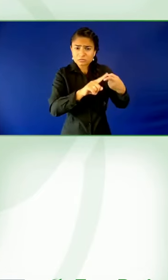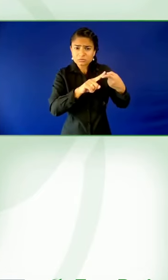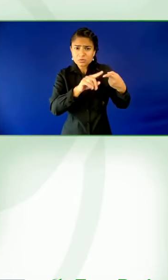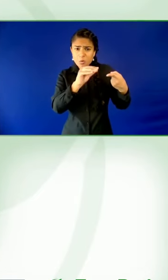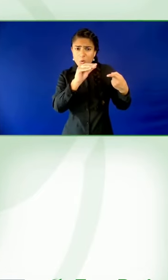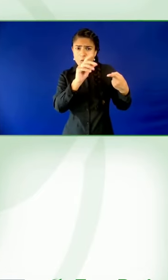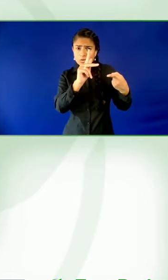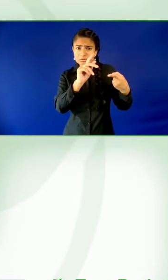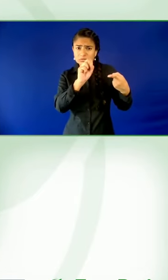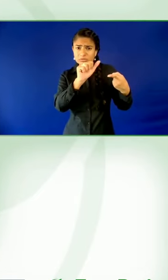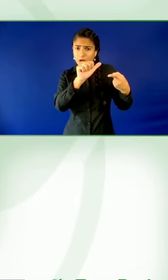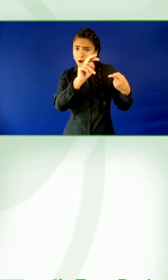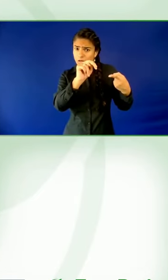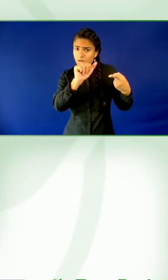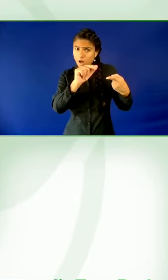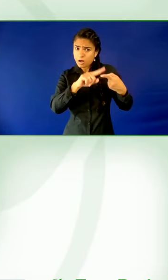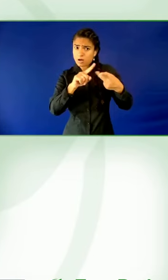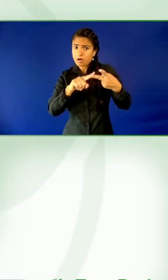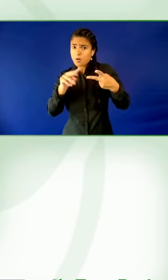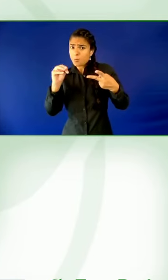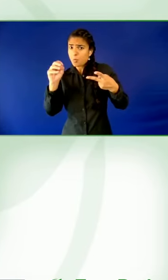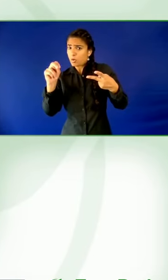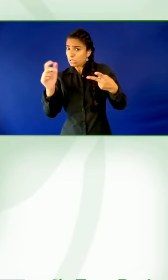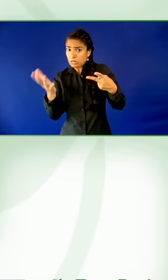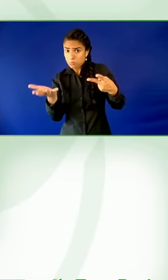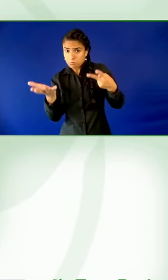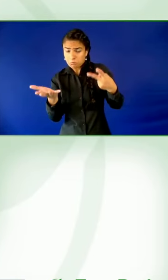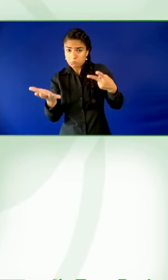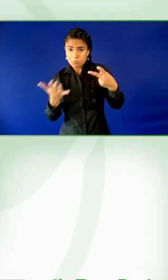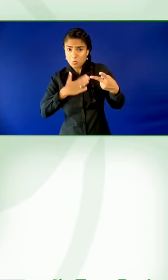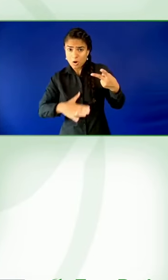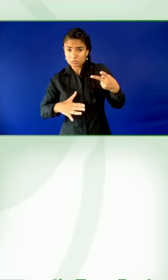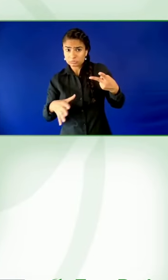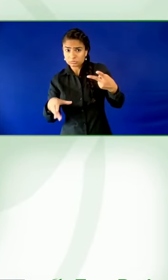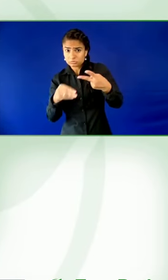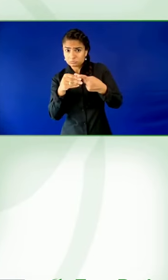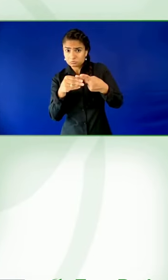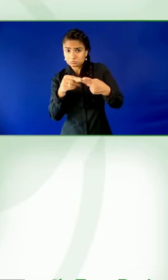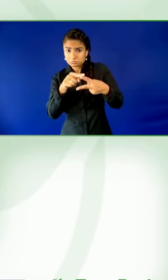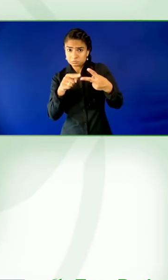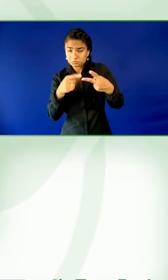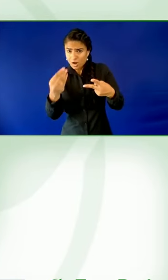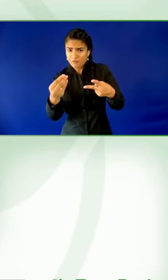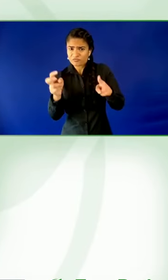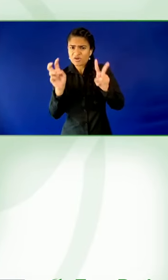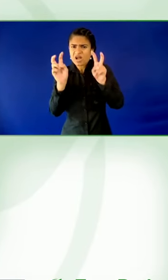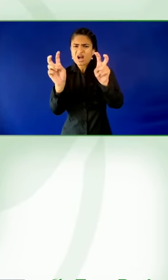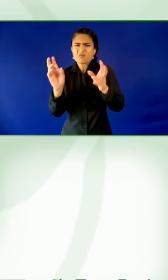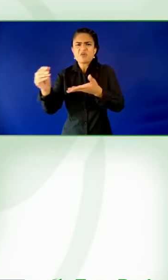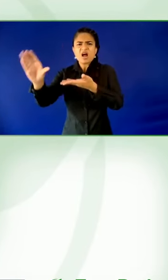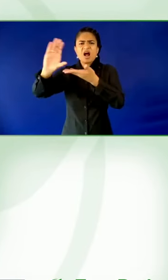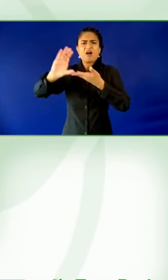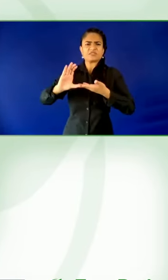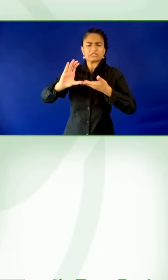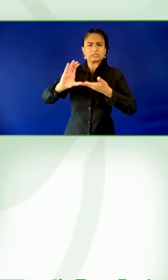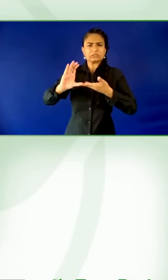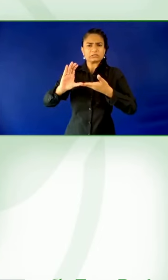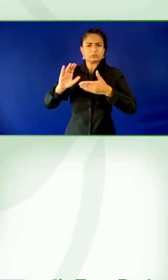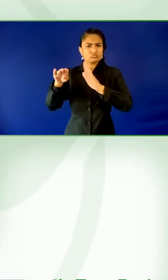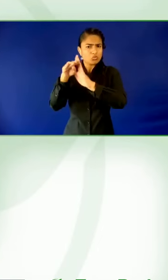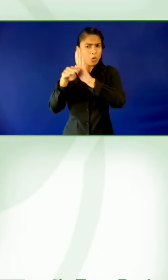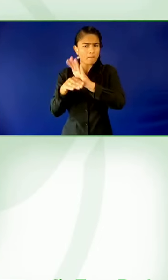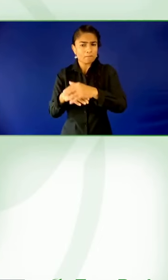called Scotiarise and it is supporting community investment. It's a $500 million